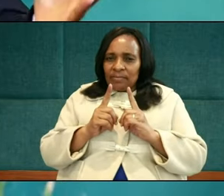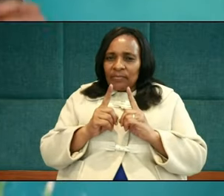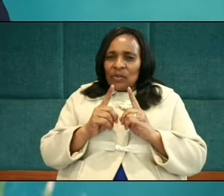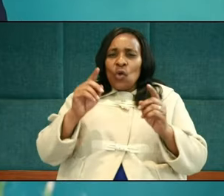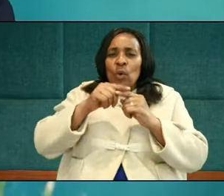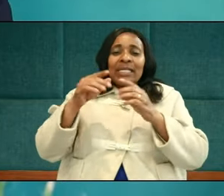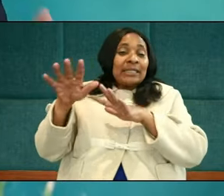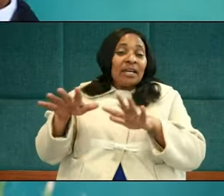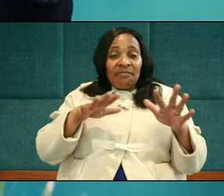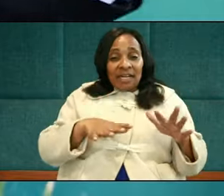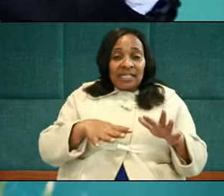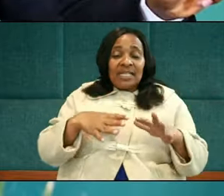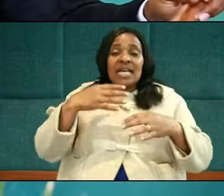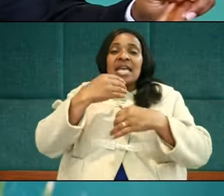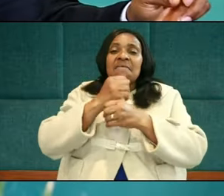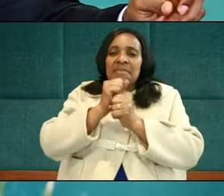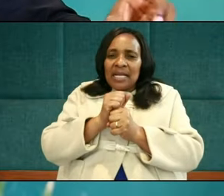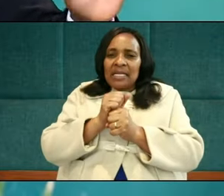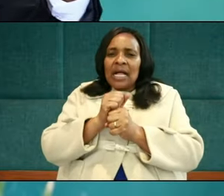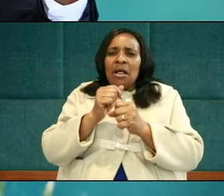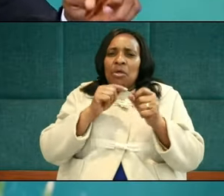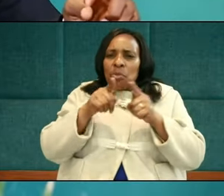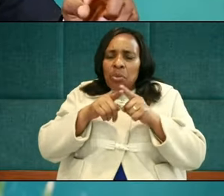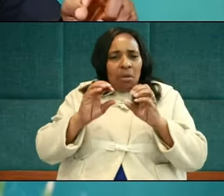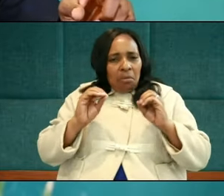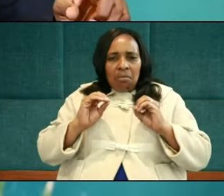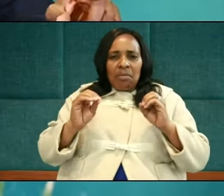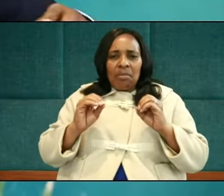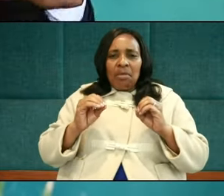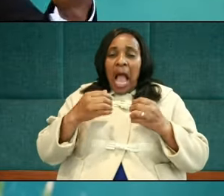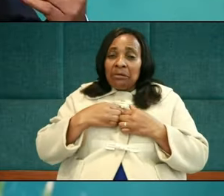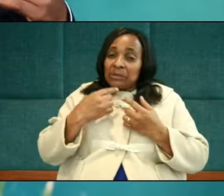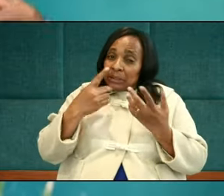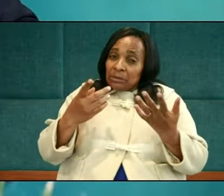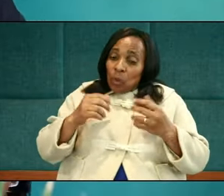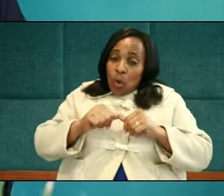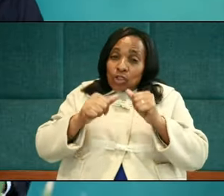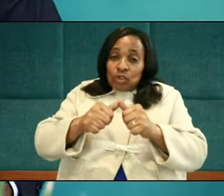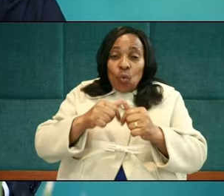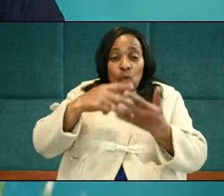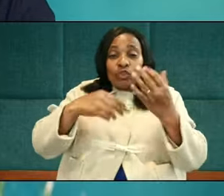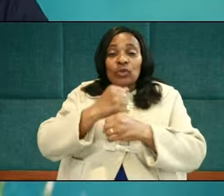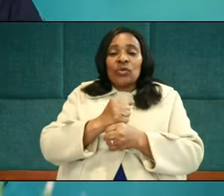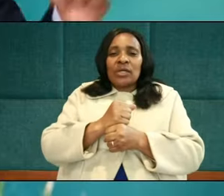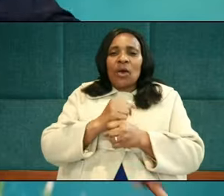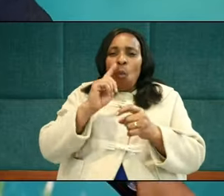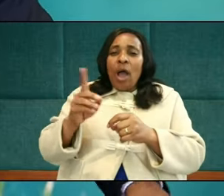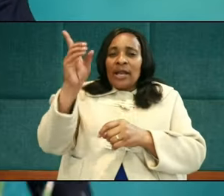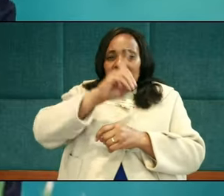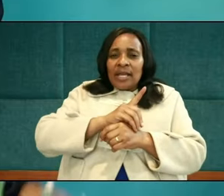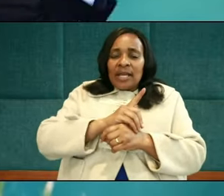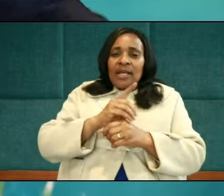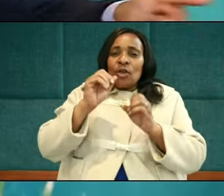when he suffered, he made no threats to say, you know what, continue what you are doing. One day, I